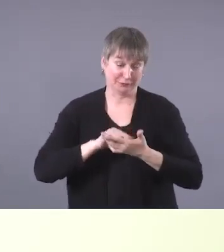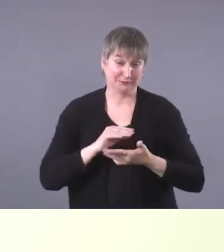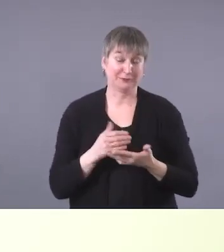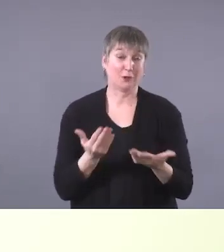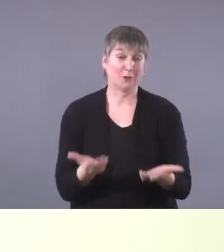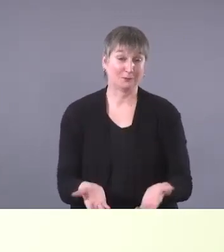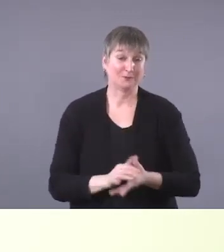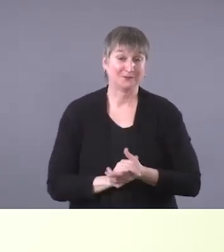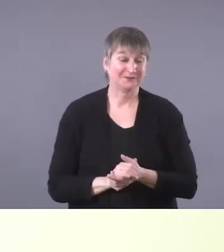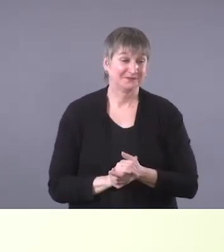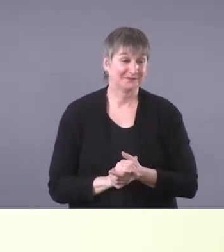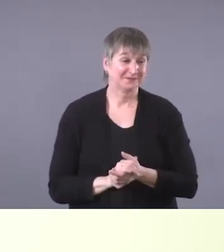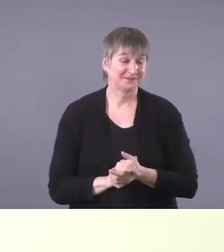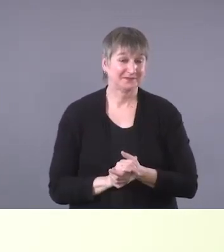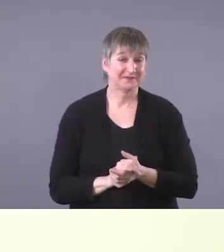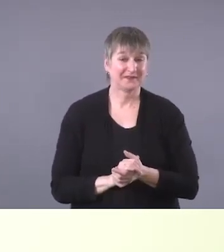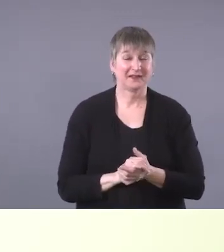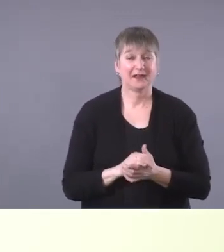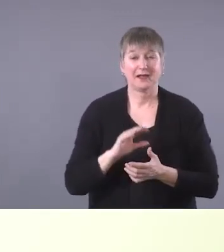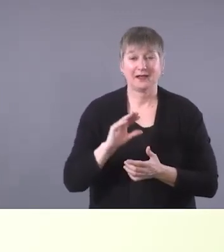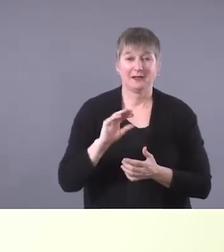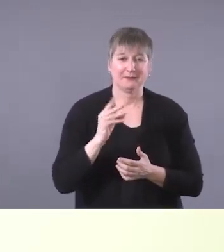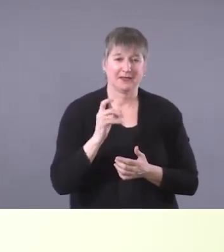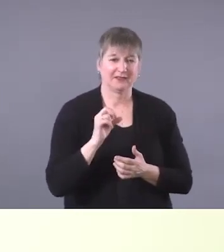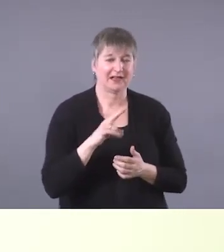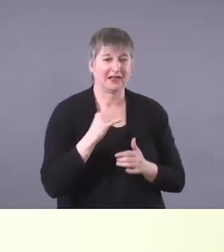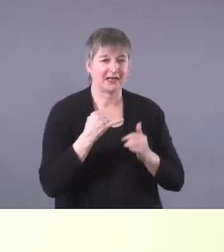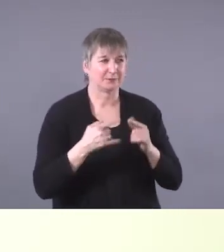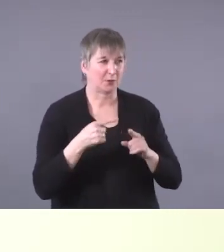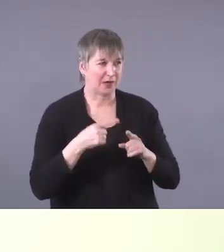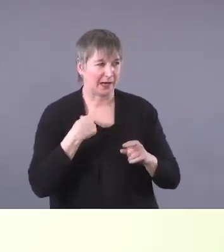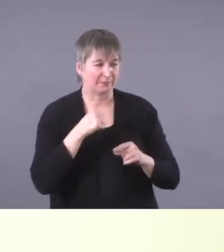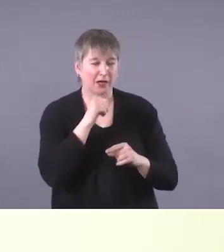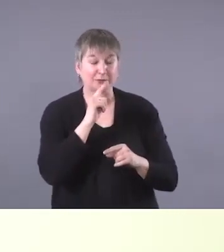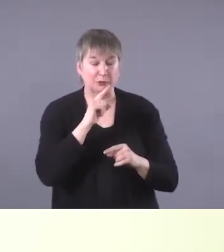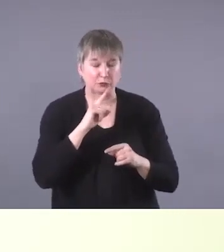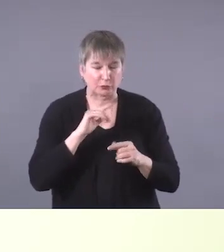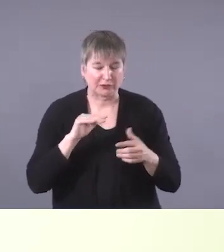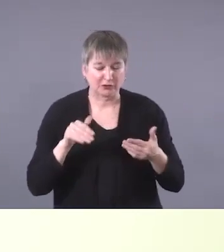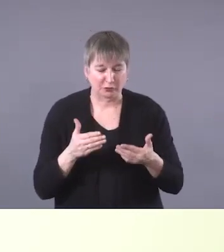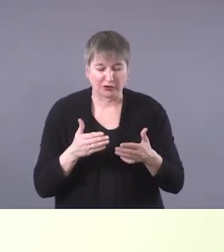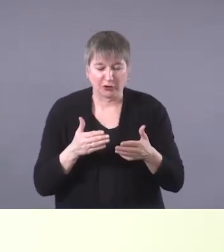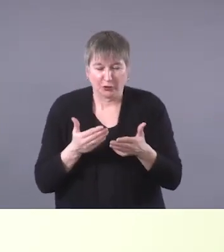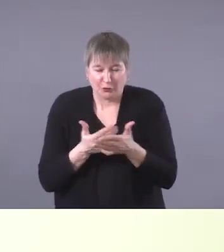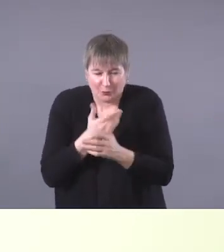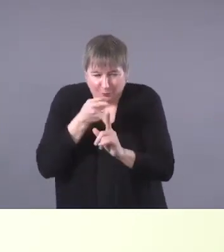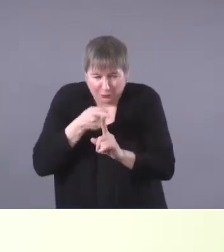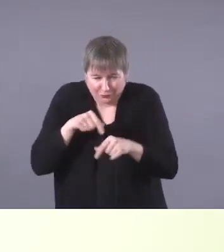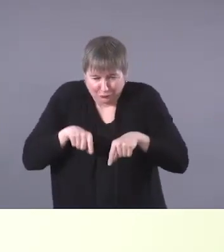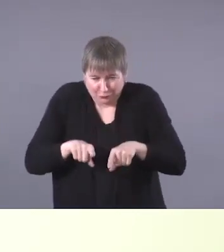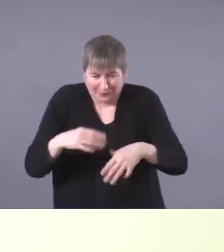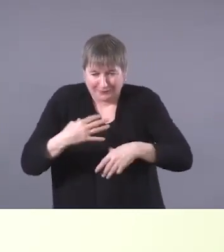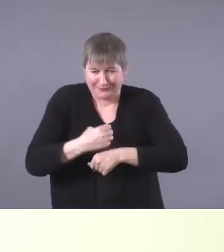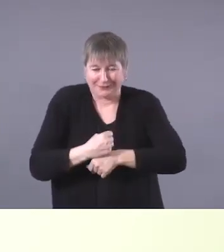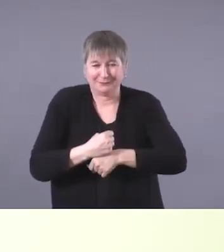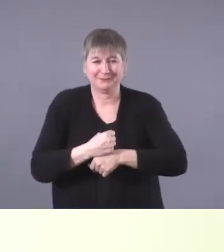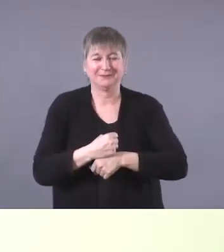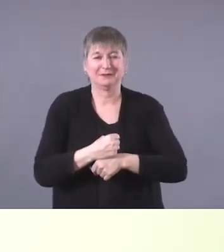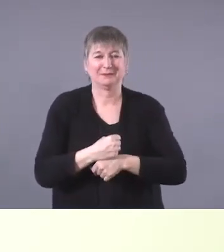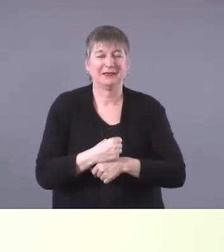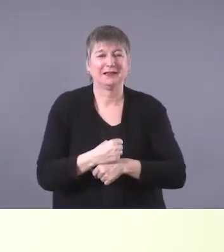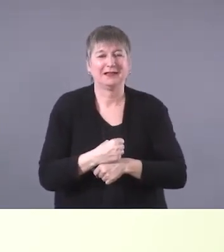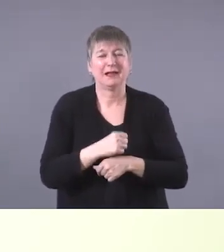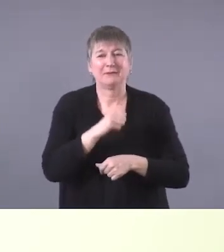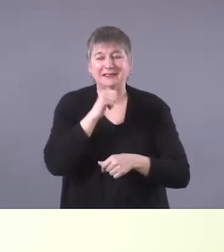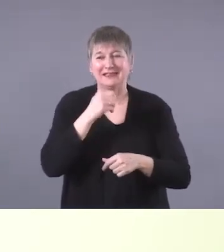Yeah. And so the last point, uh, and I know we're not supposed to introduce new points in a summary, but, uh, and didn't have the chance to go